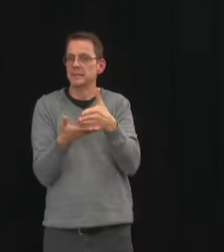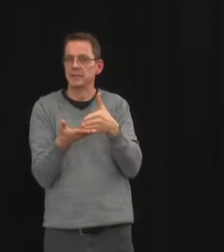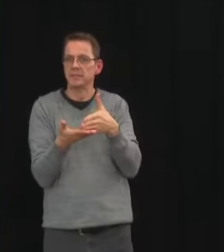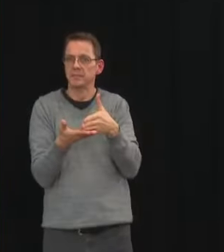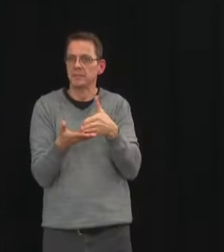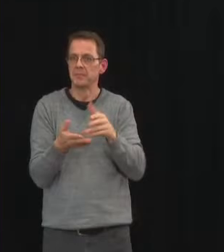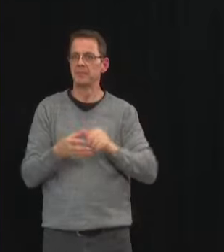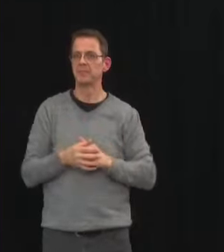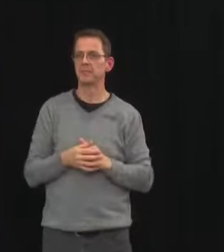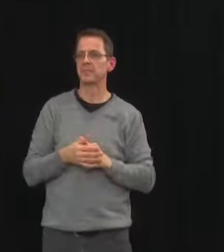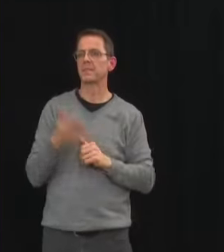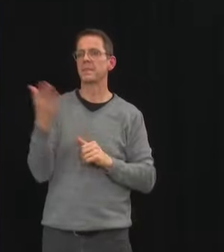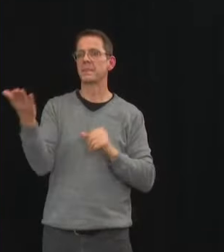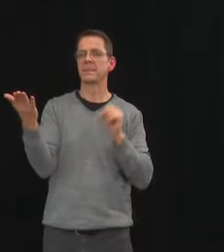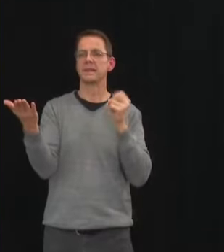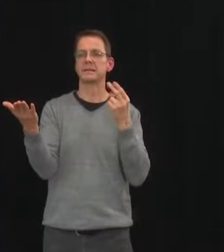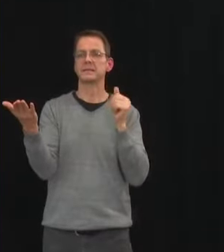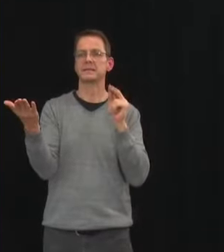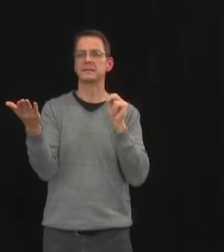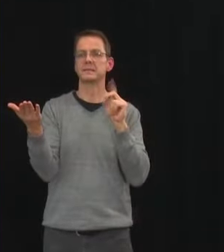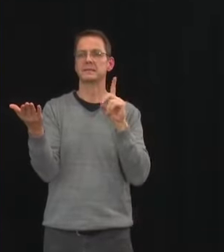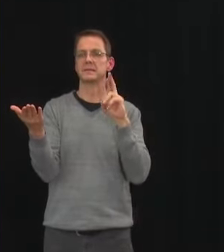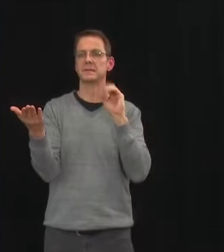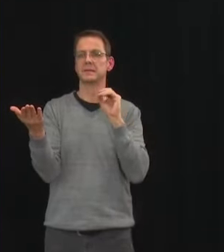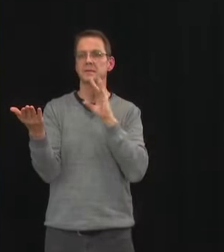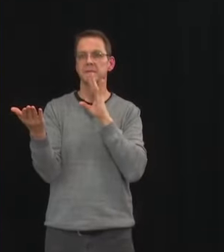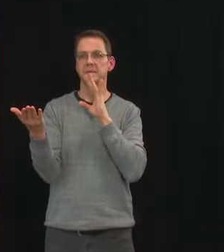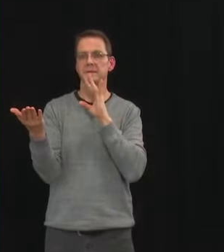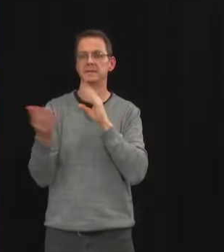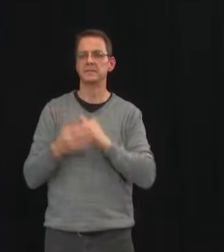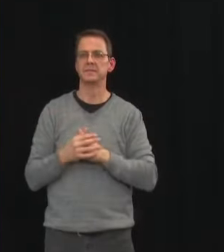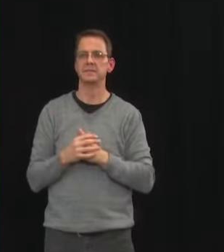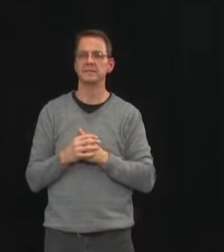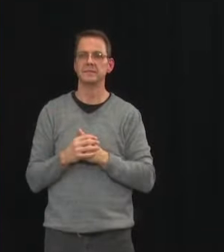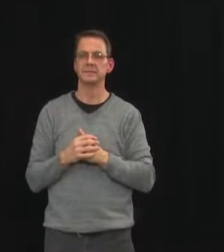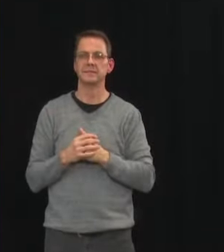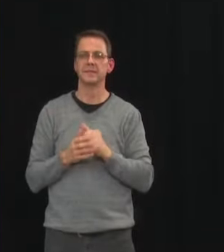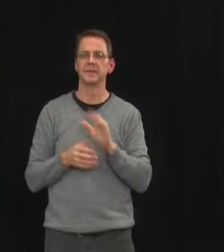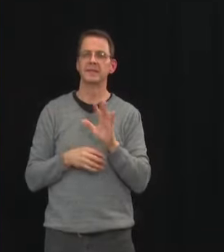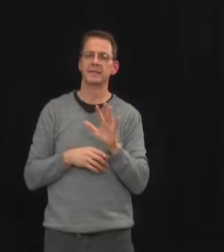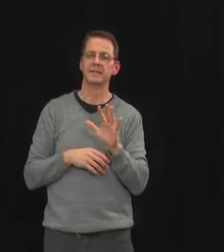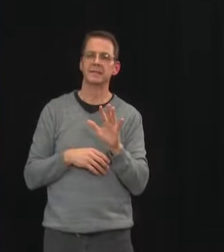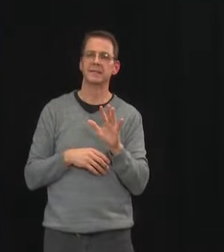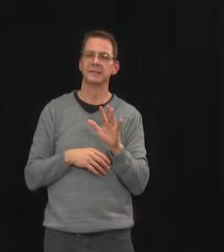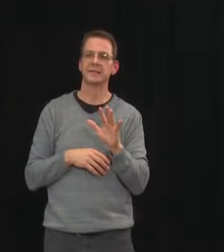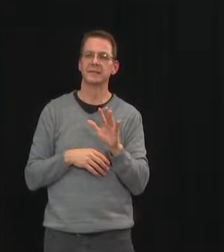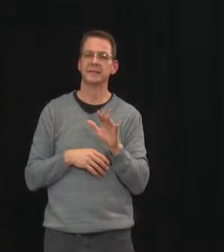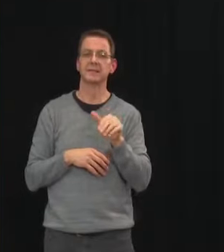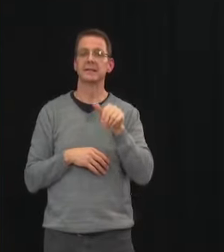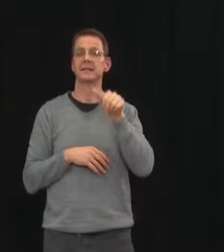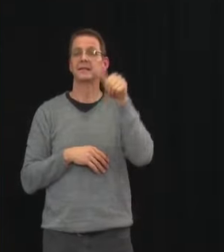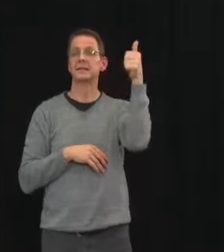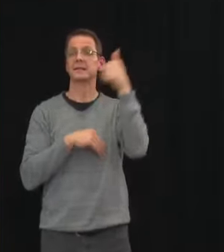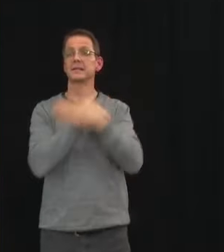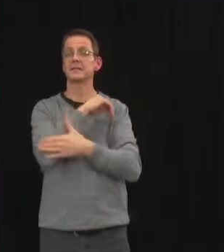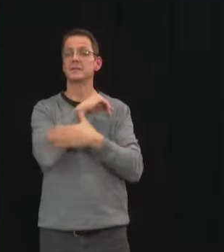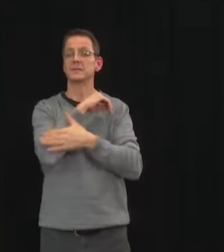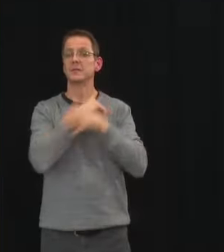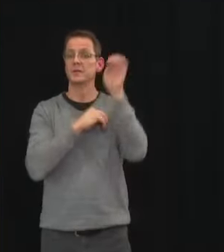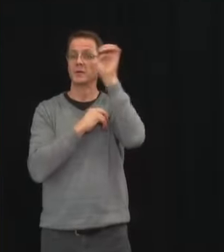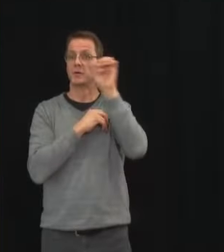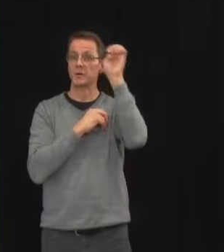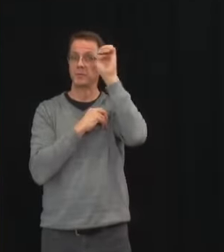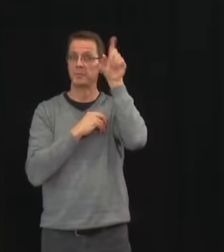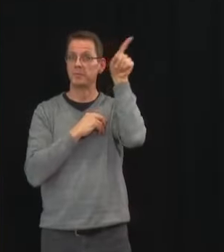if we received in february the same number of vaccines that european countries got yeah uh and just to remind people